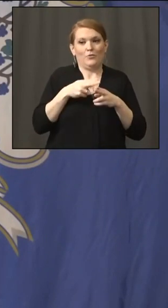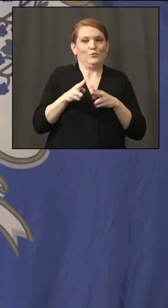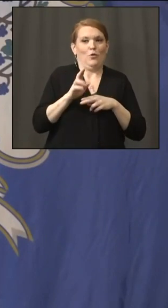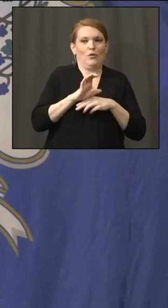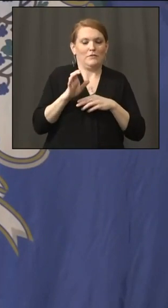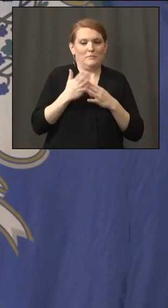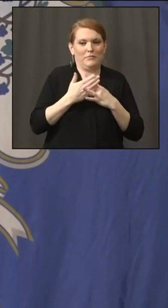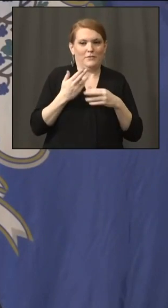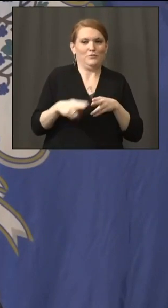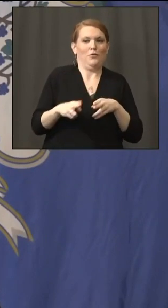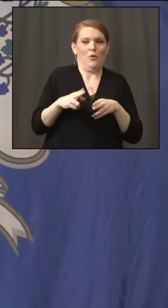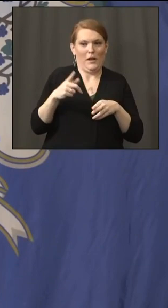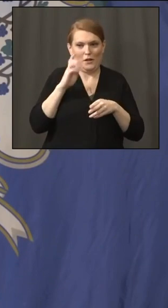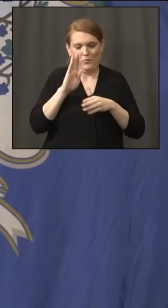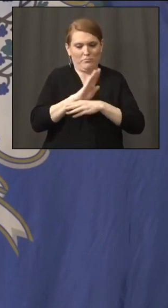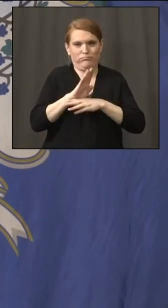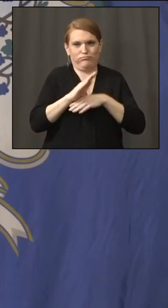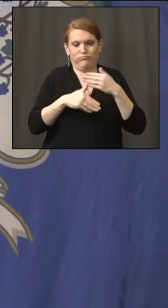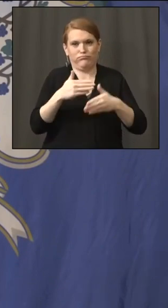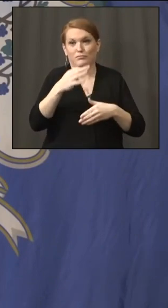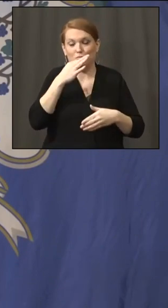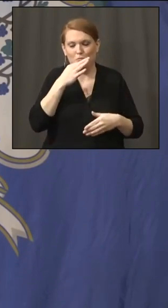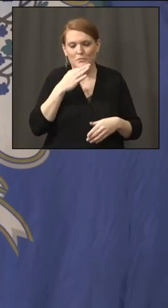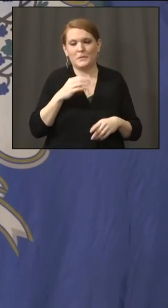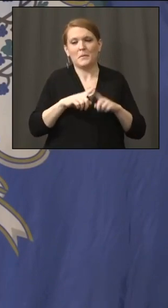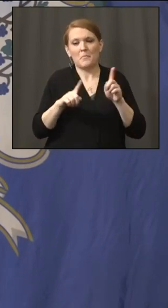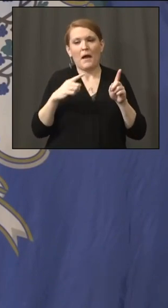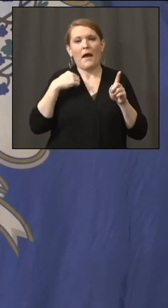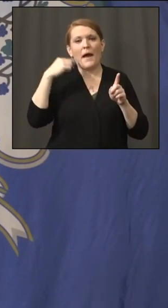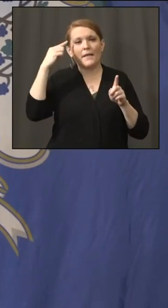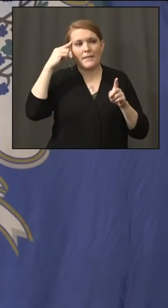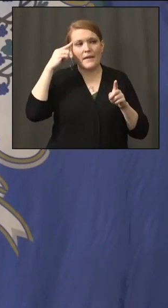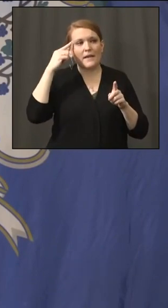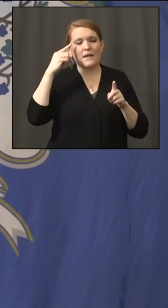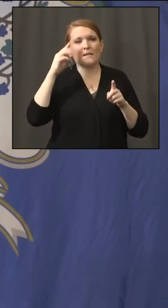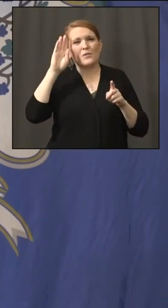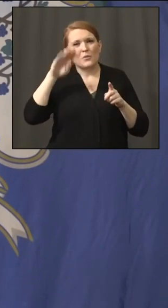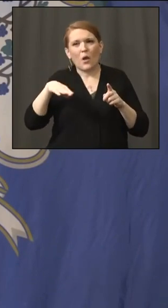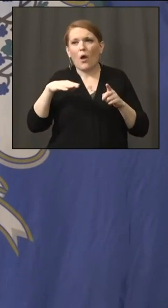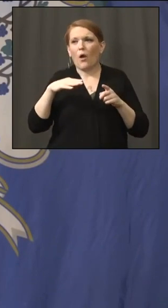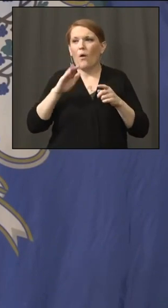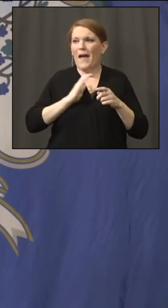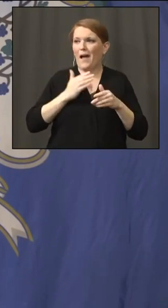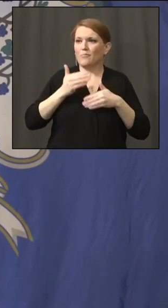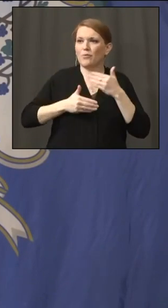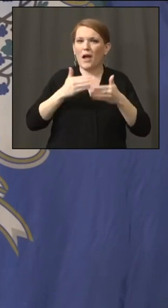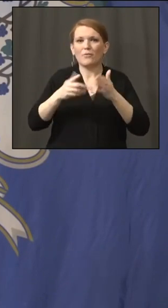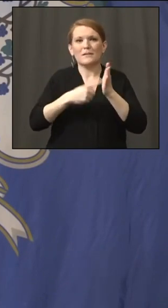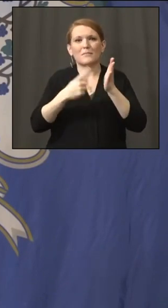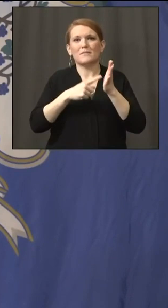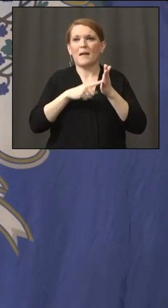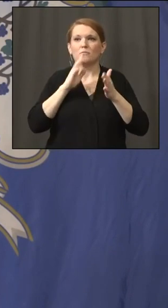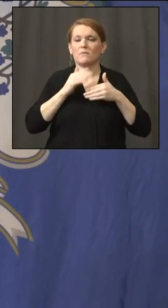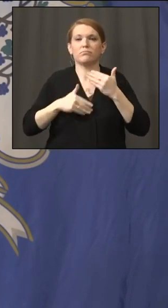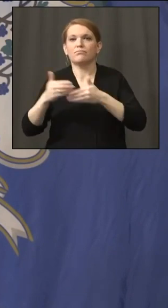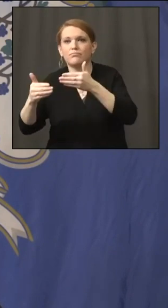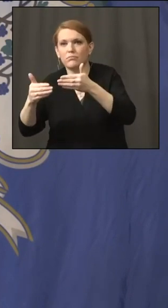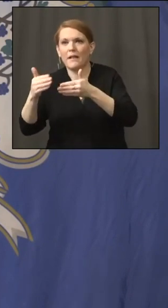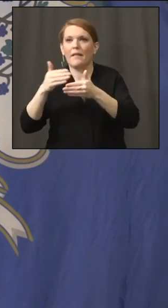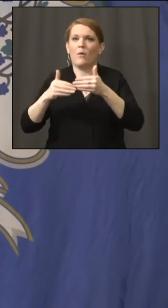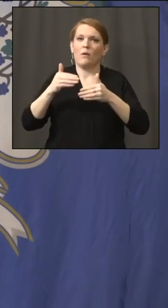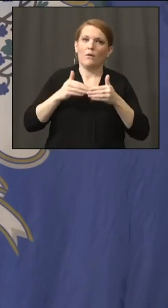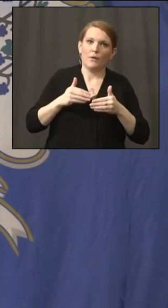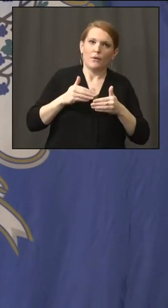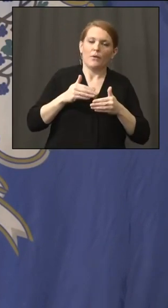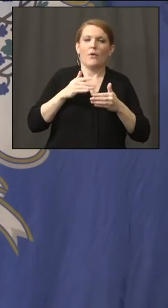busy. But I think progress is not a straight line. It can go up. It can be shallow. It can be fast. It can be slow.